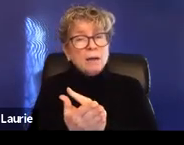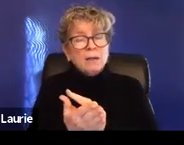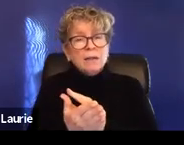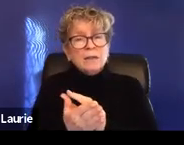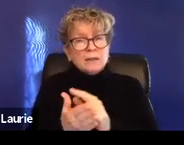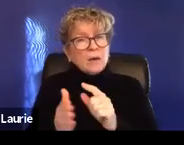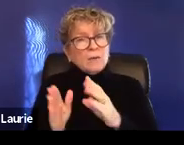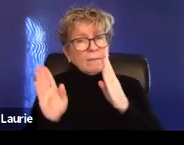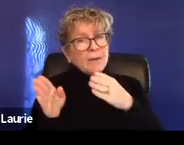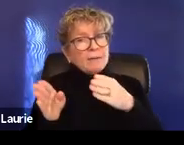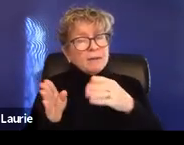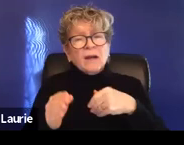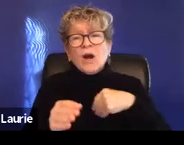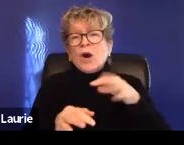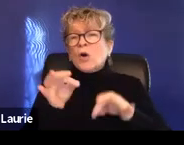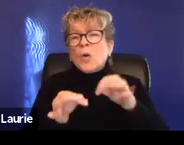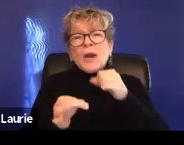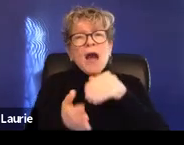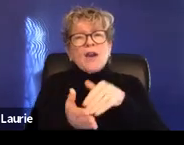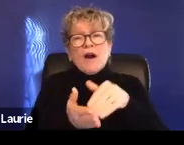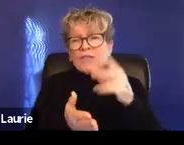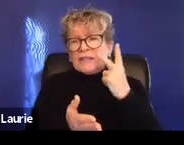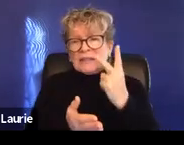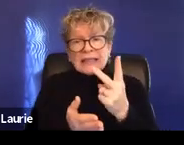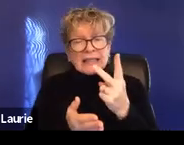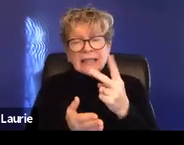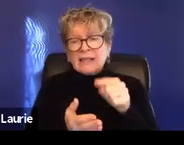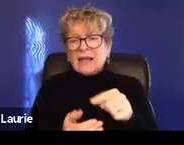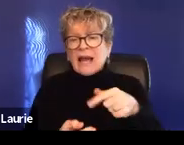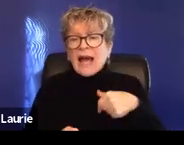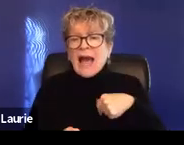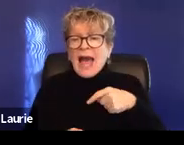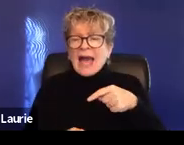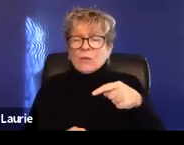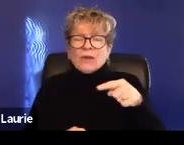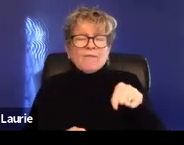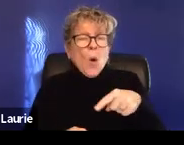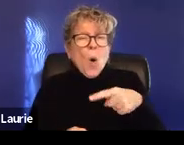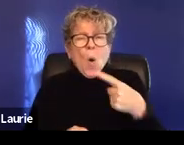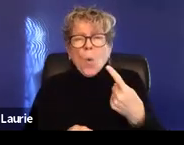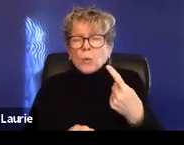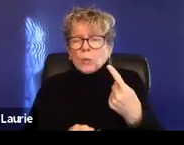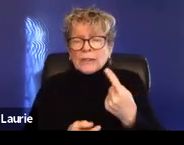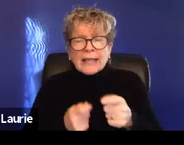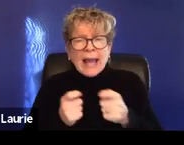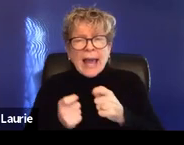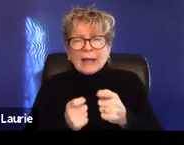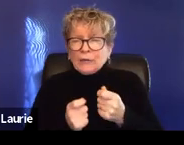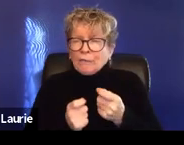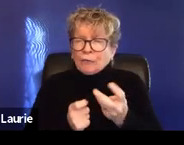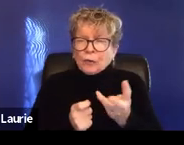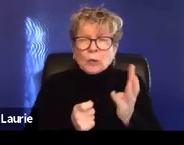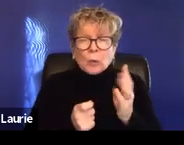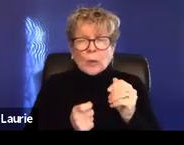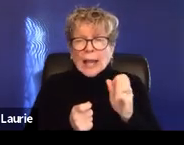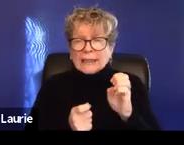not really seen too many of these. We've handled only, only, only a handful of these cases so far. And we get a lot of questions